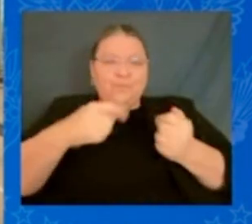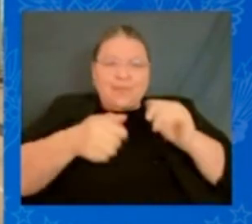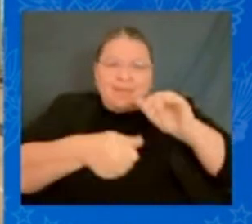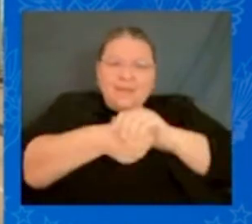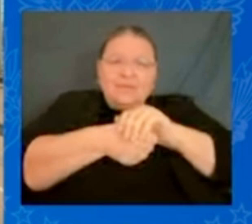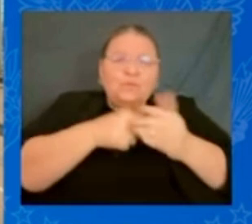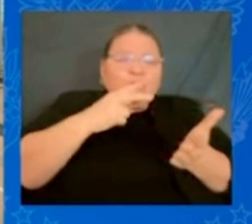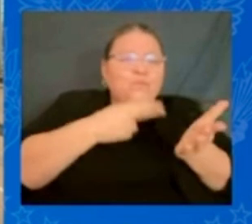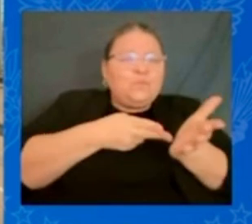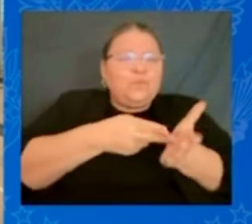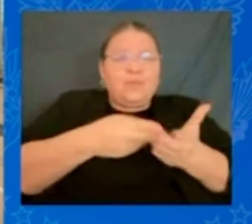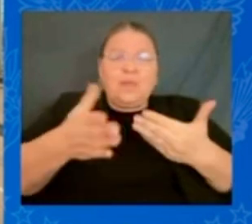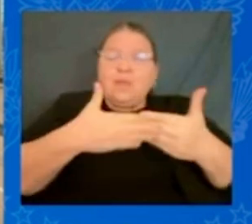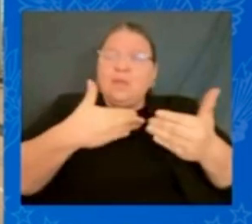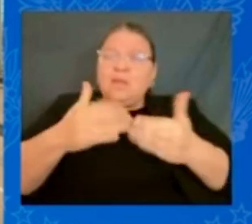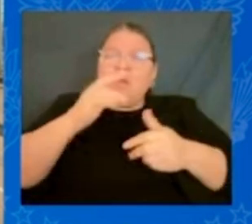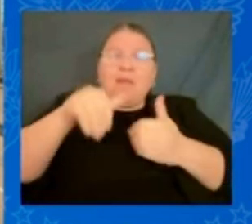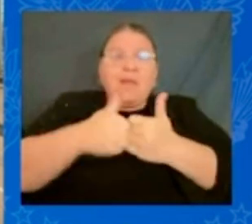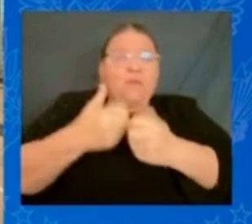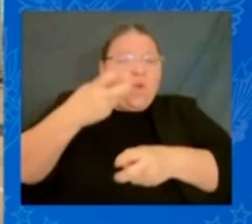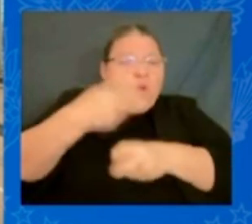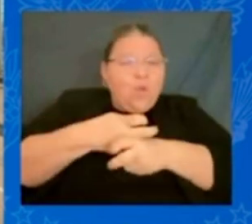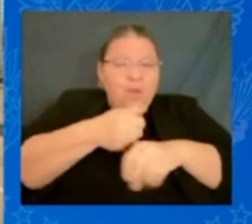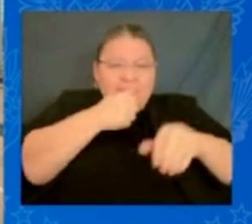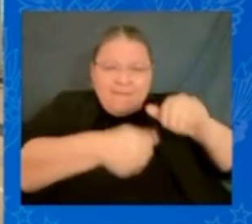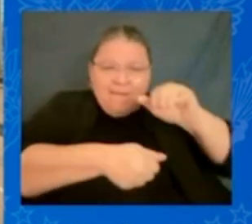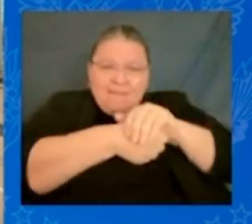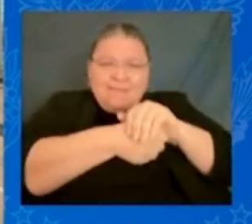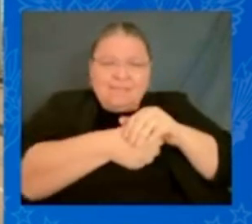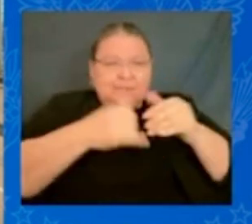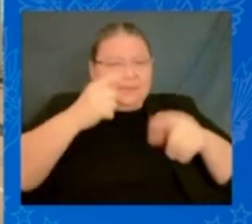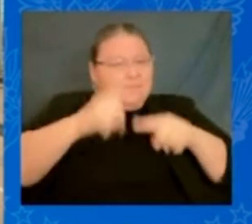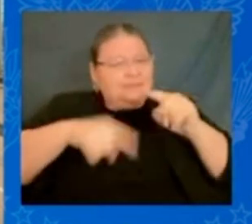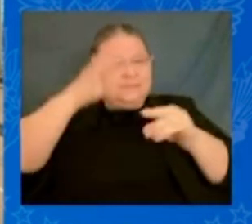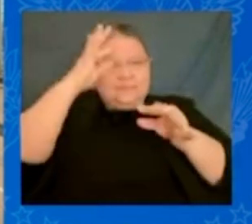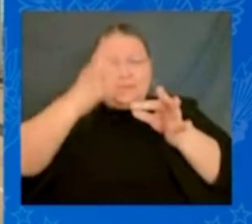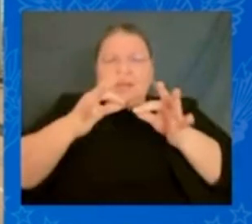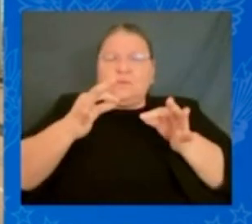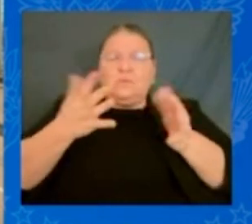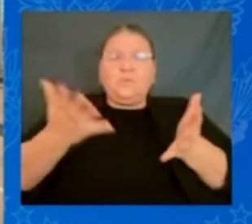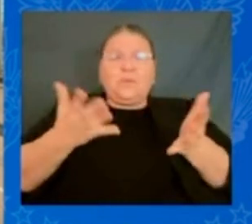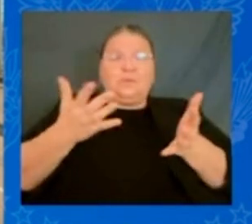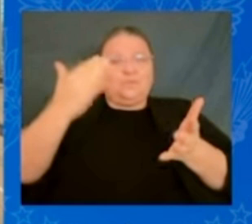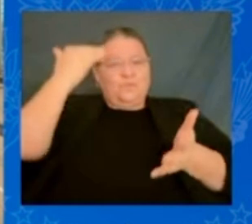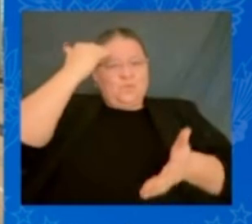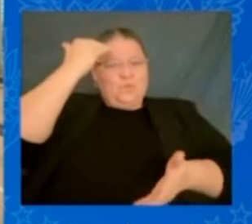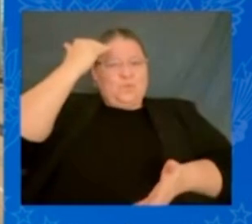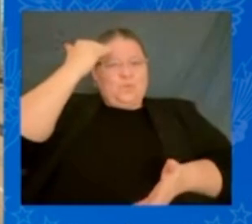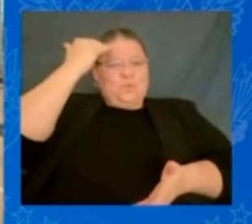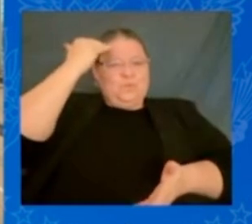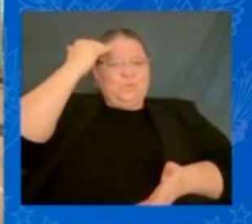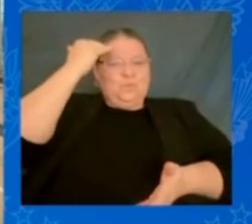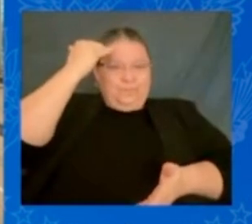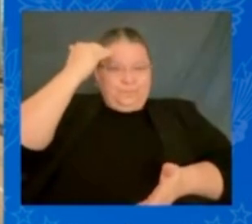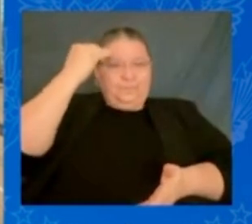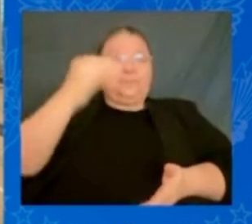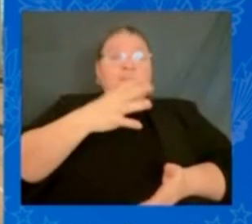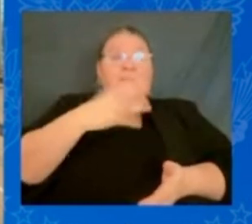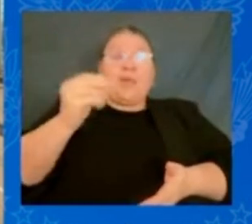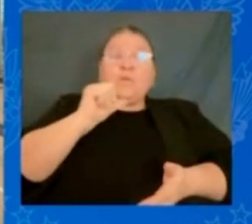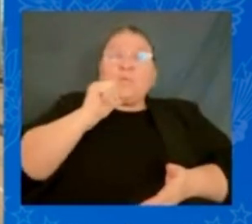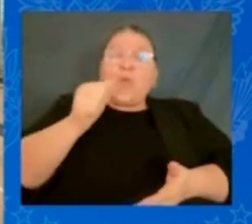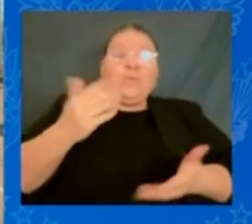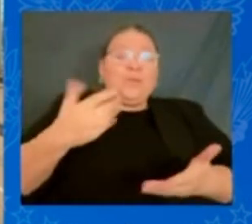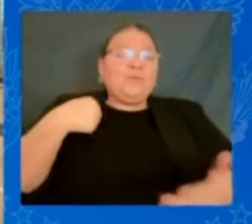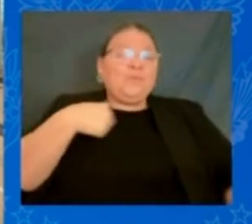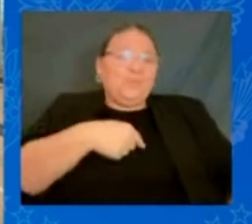we can't just choose to learn what we want to know and not what we should know. We should